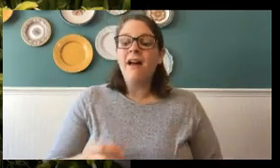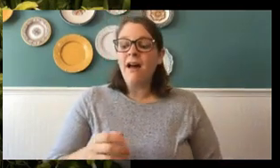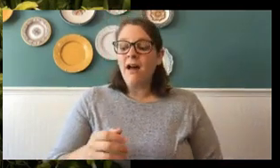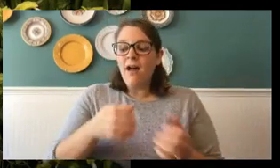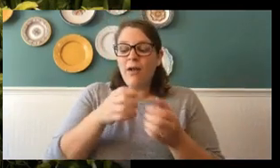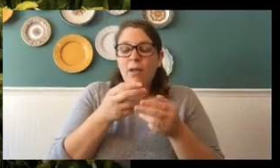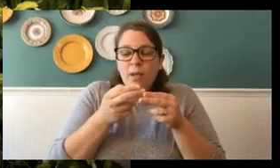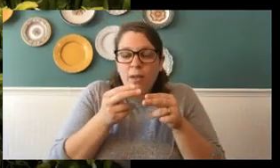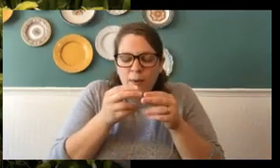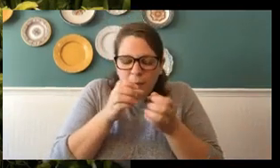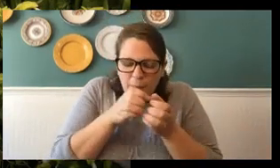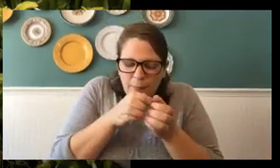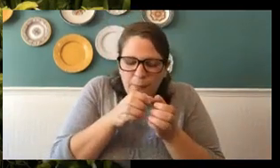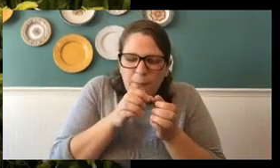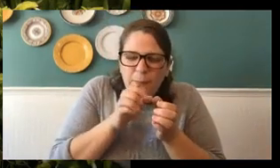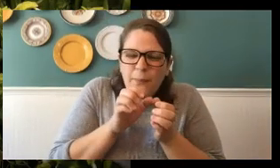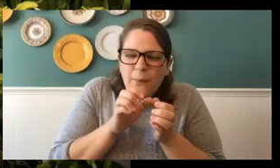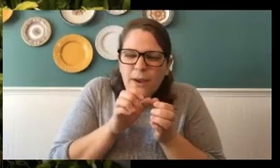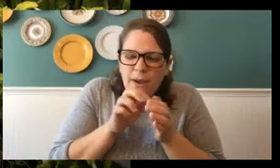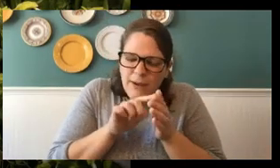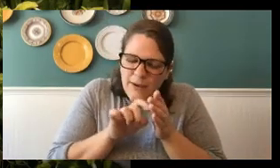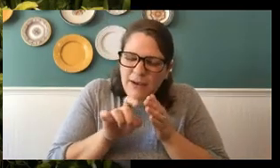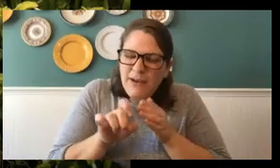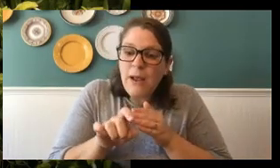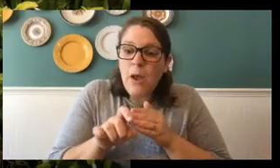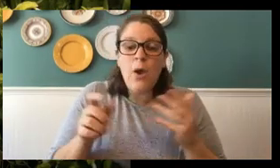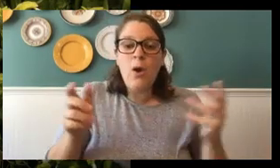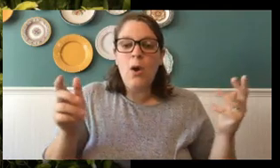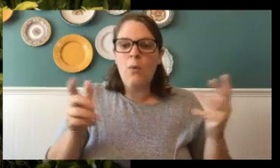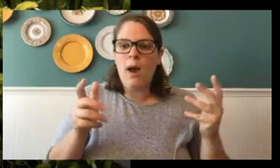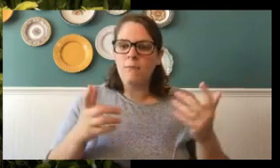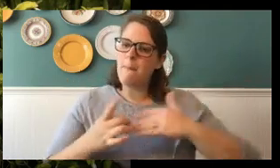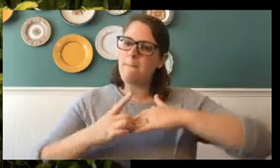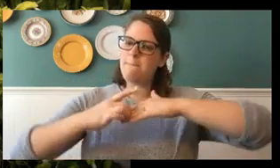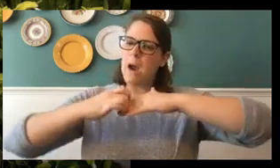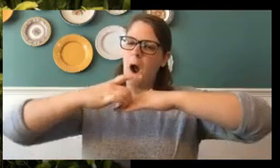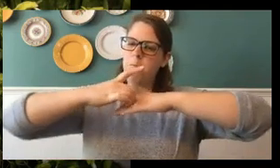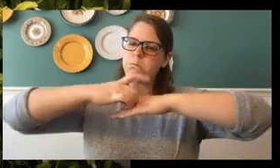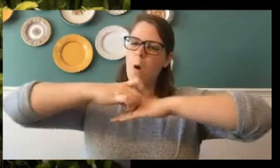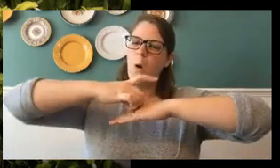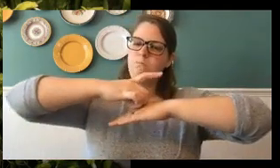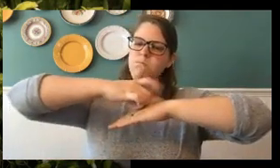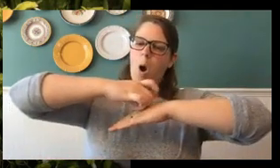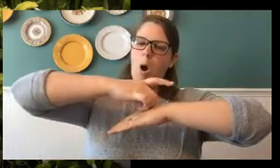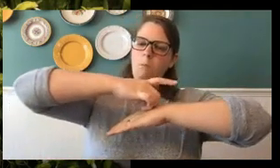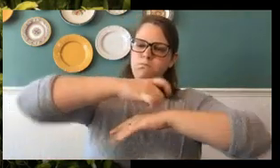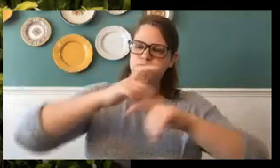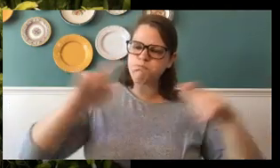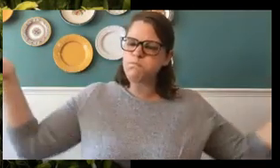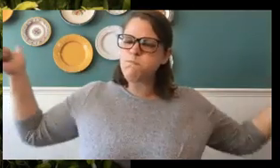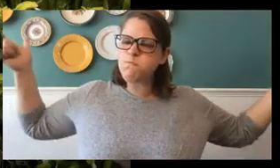little egg hatches out a ginormous caterpillar. No, not that either.